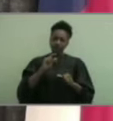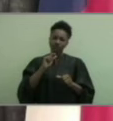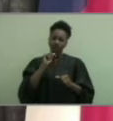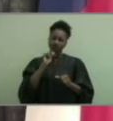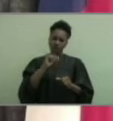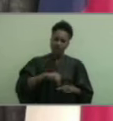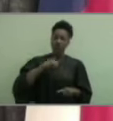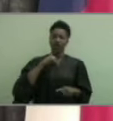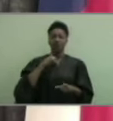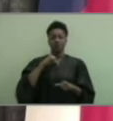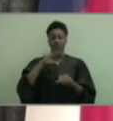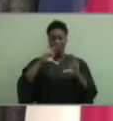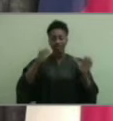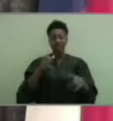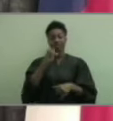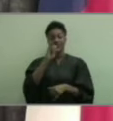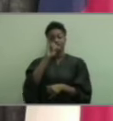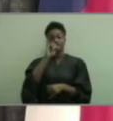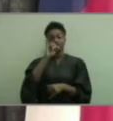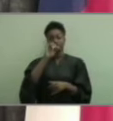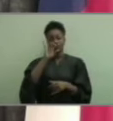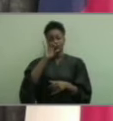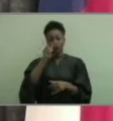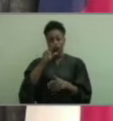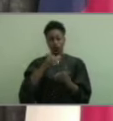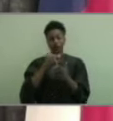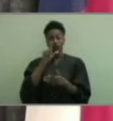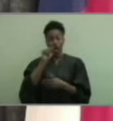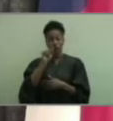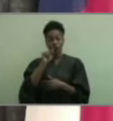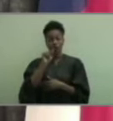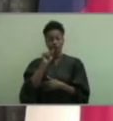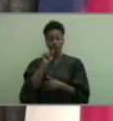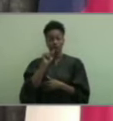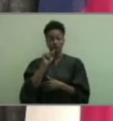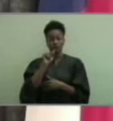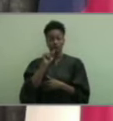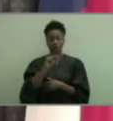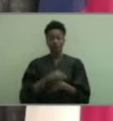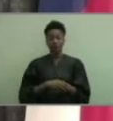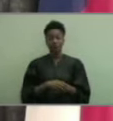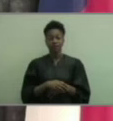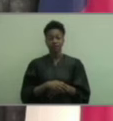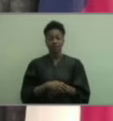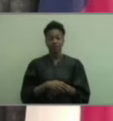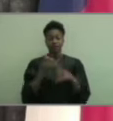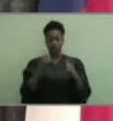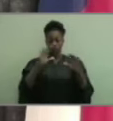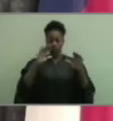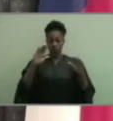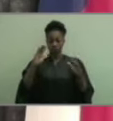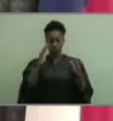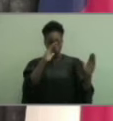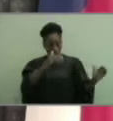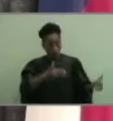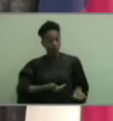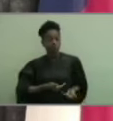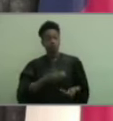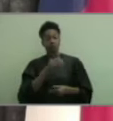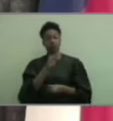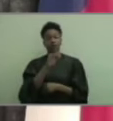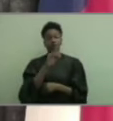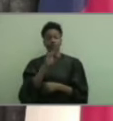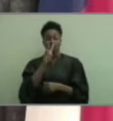2020. It is my honor to introduce Dr. Dionne Hoskins-Brown, Vice